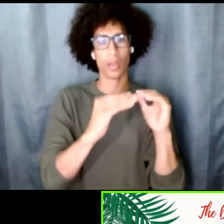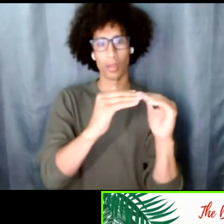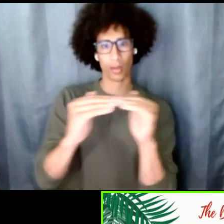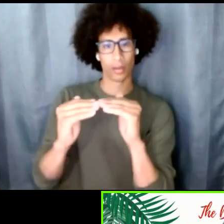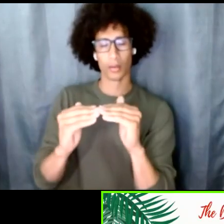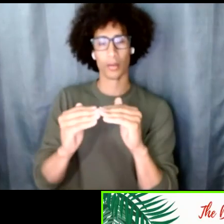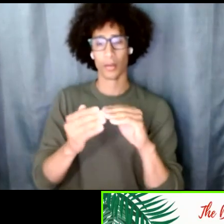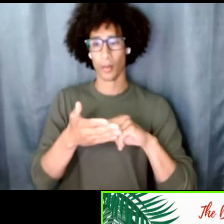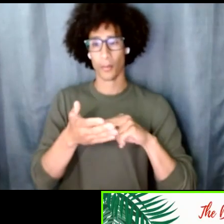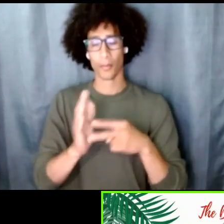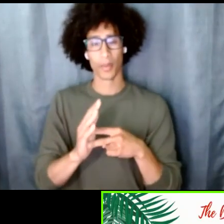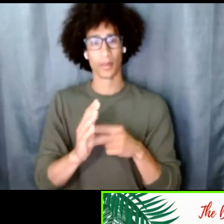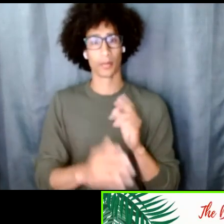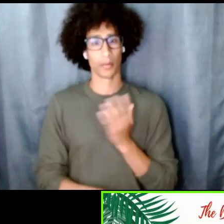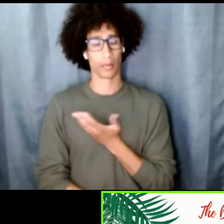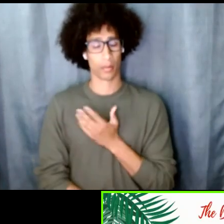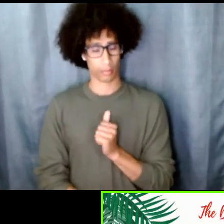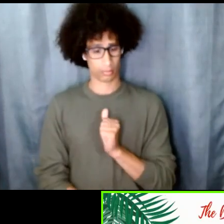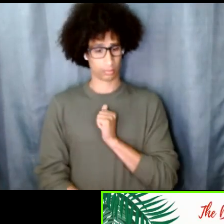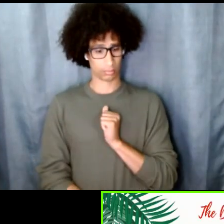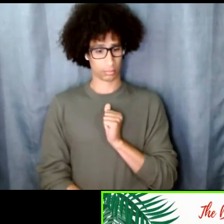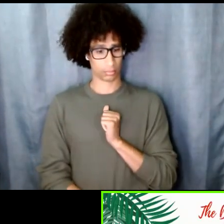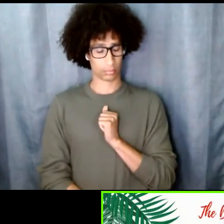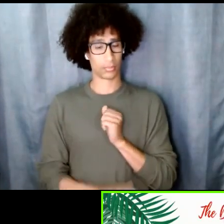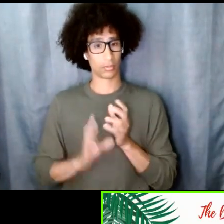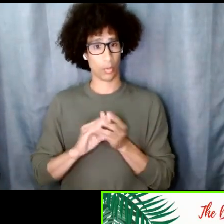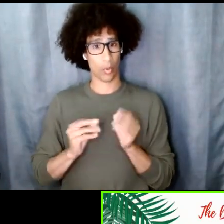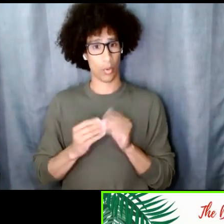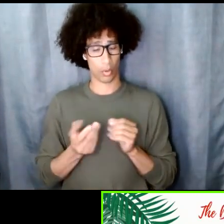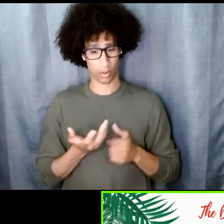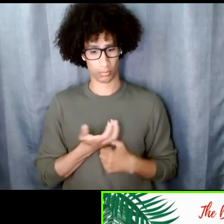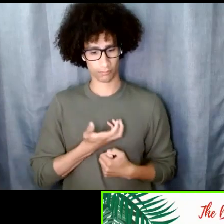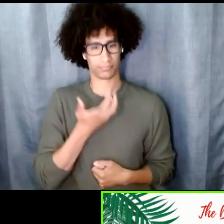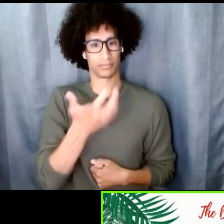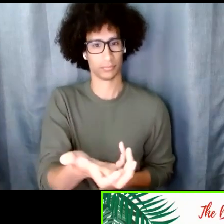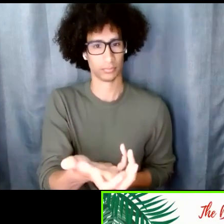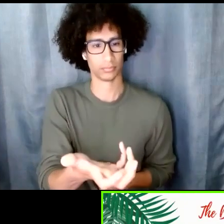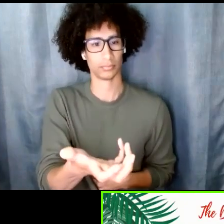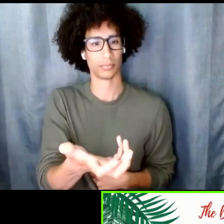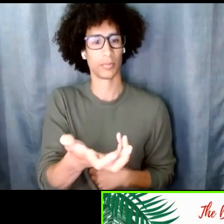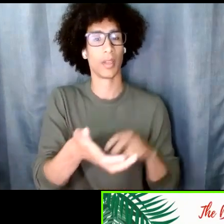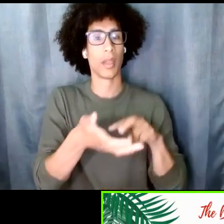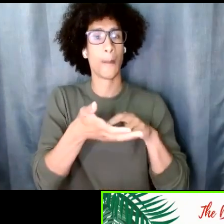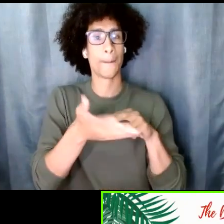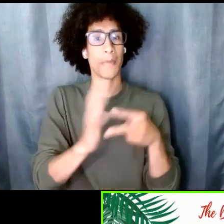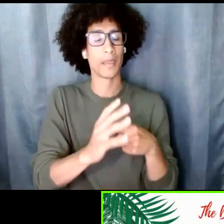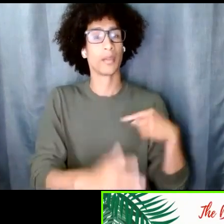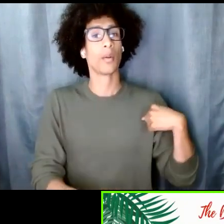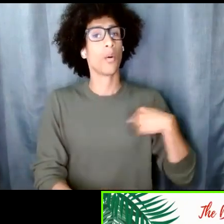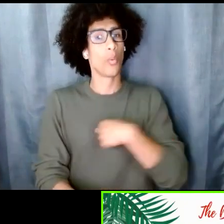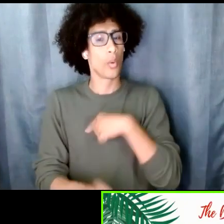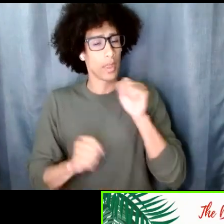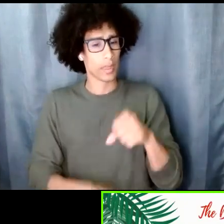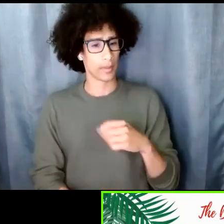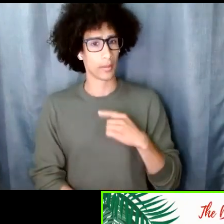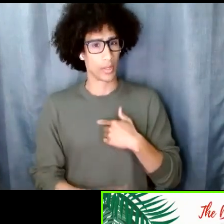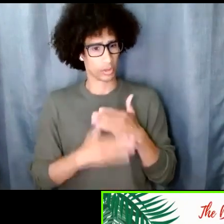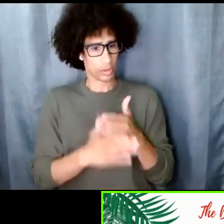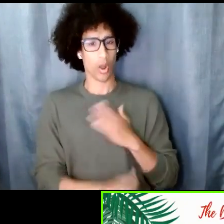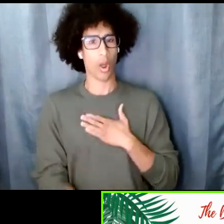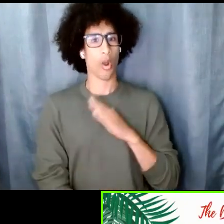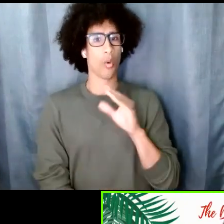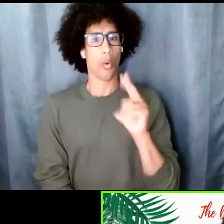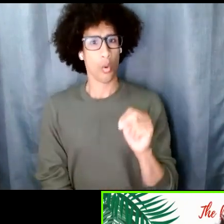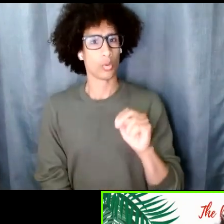our stories in other words we get to say our own shit right and how how we do that should be